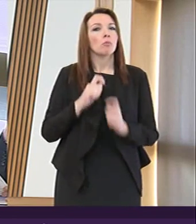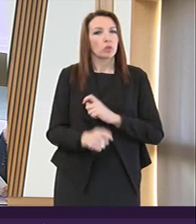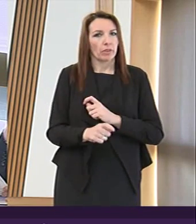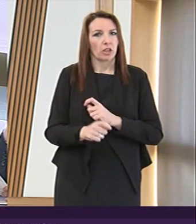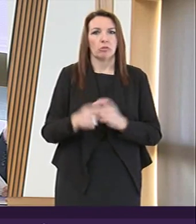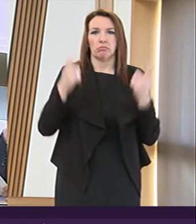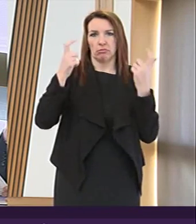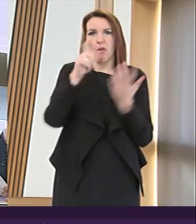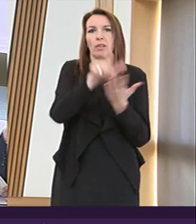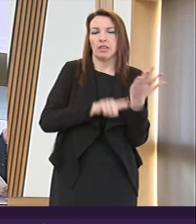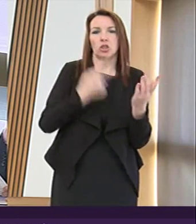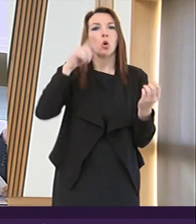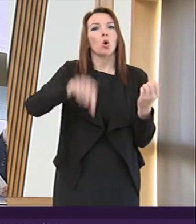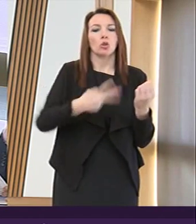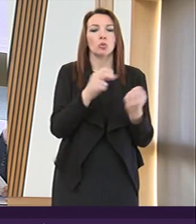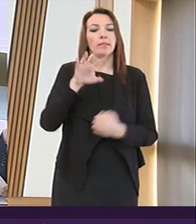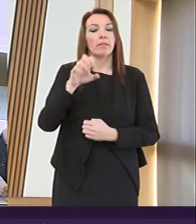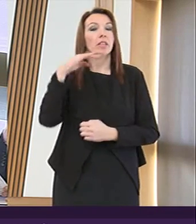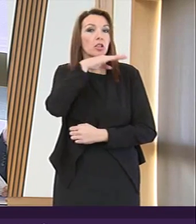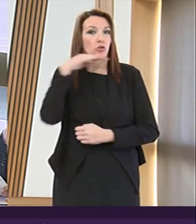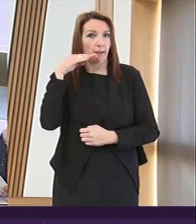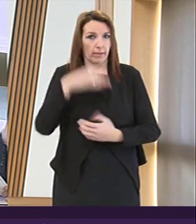Legislation Order 2015 draft,